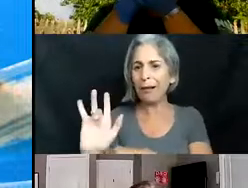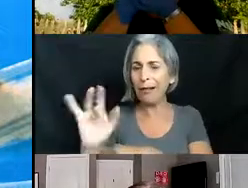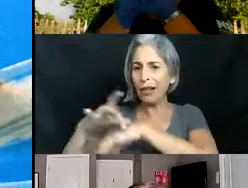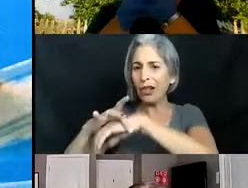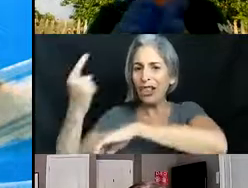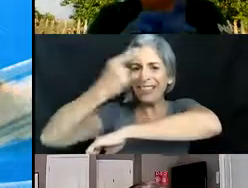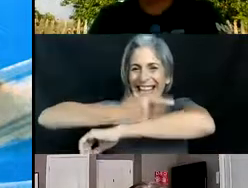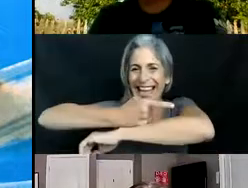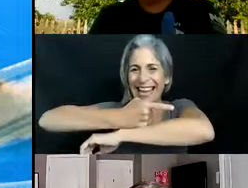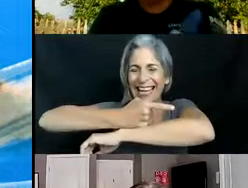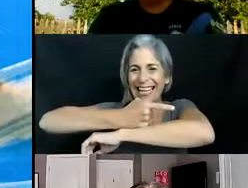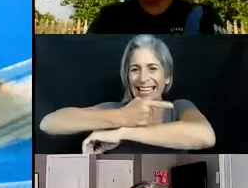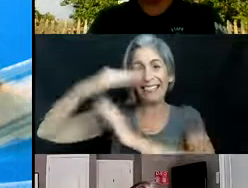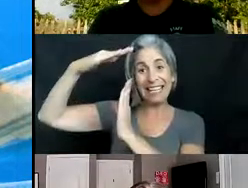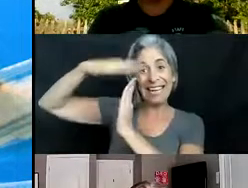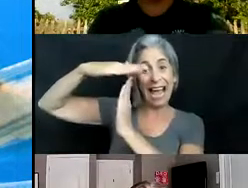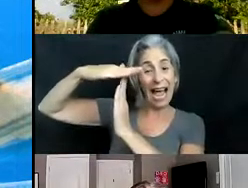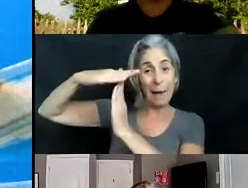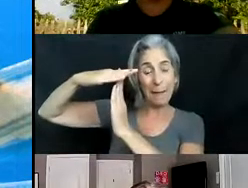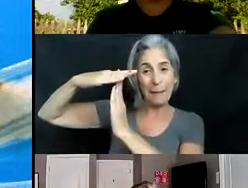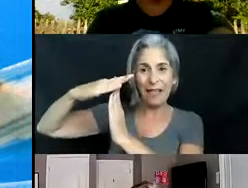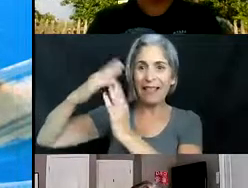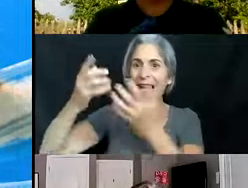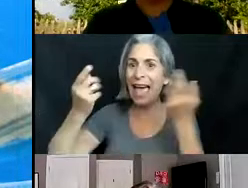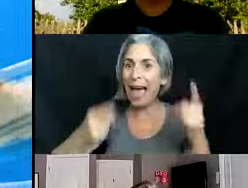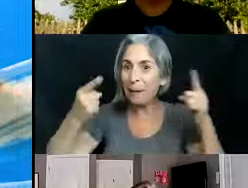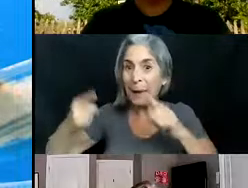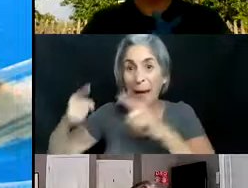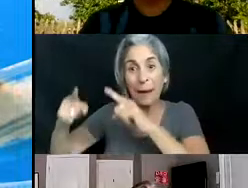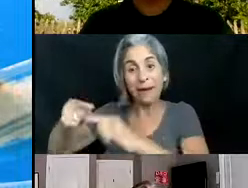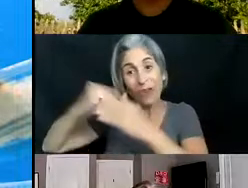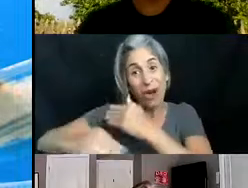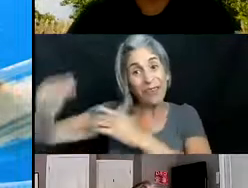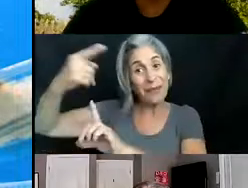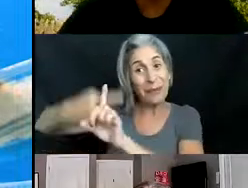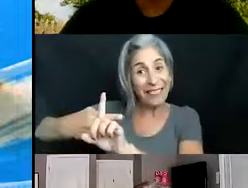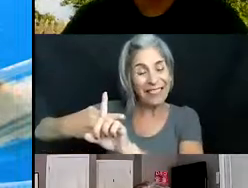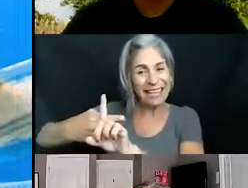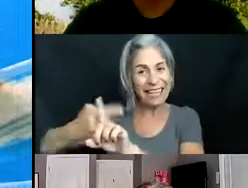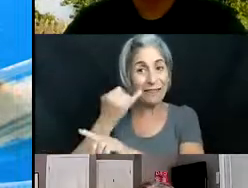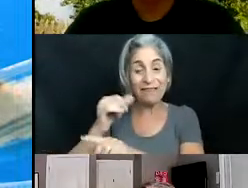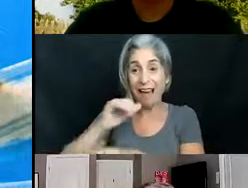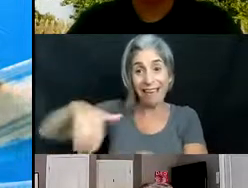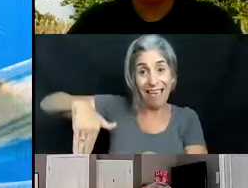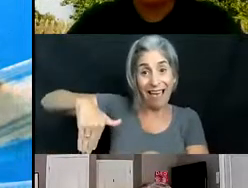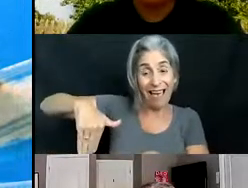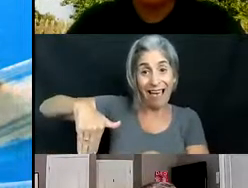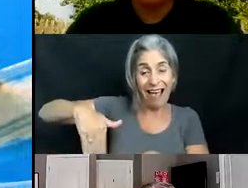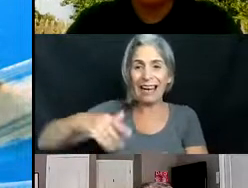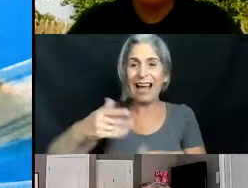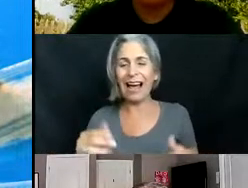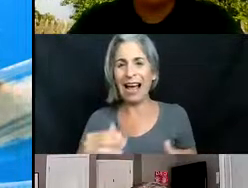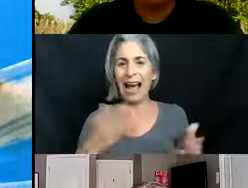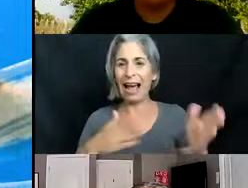section at the top and there's more going on even for the rest of this month and if you haven't already i asked